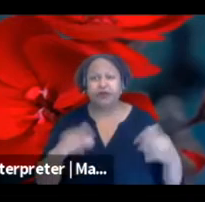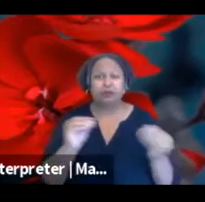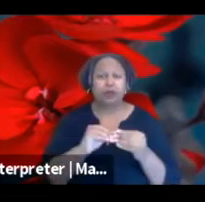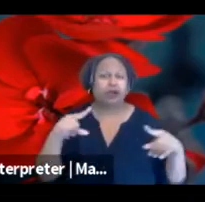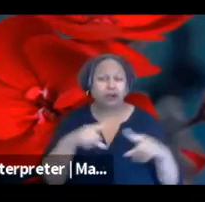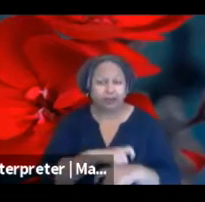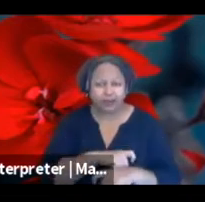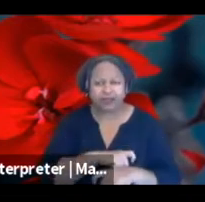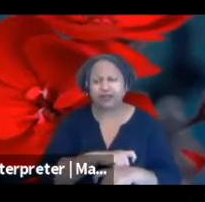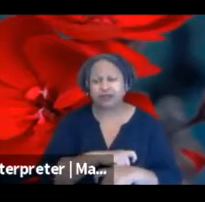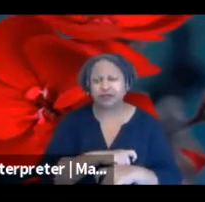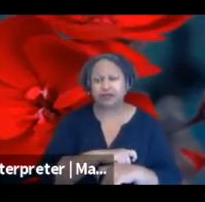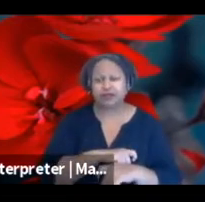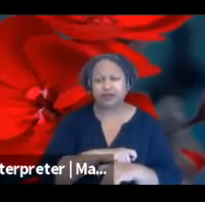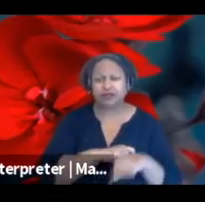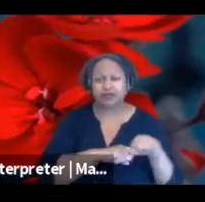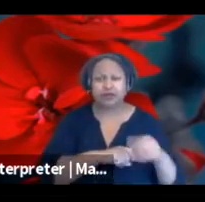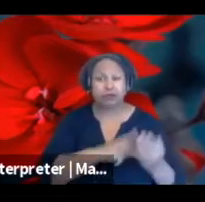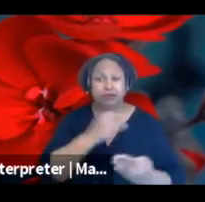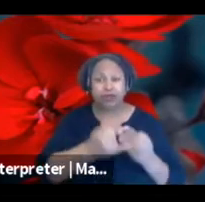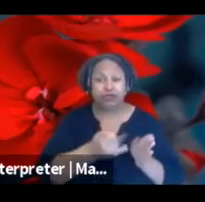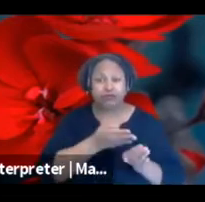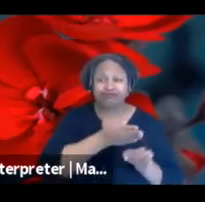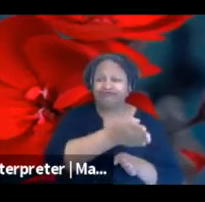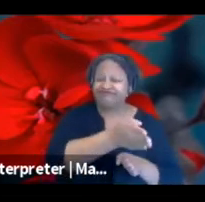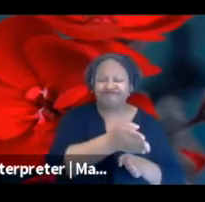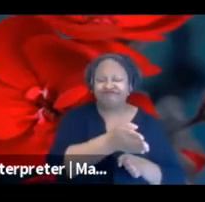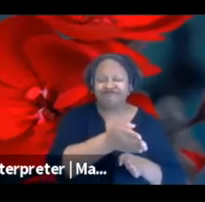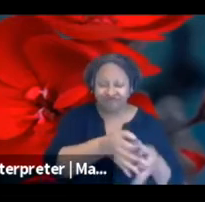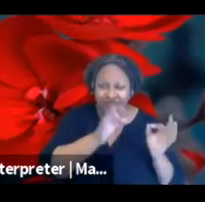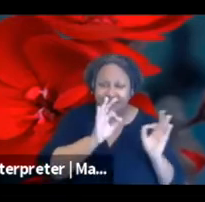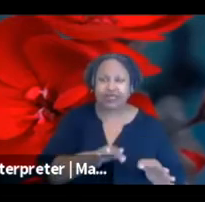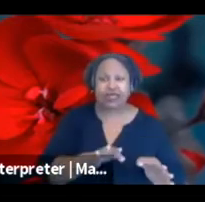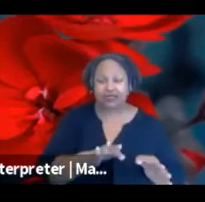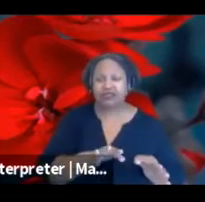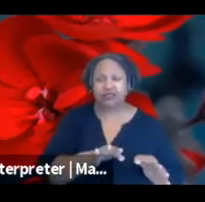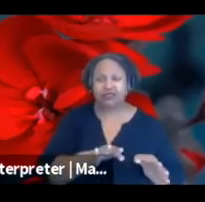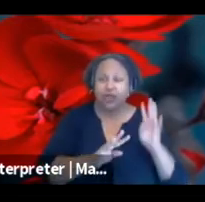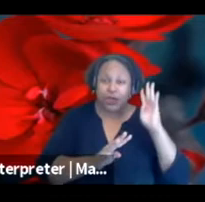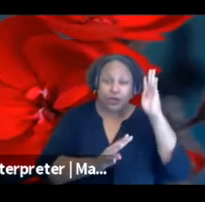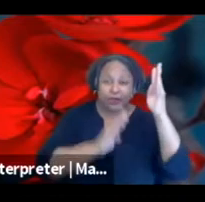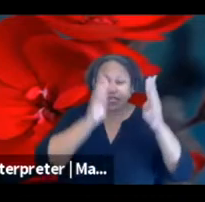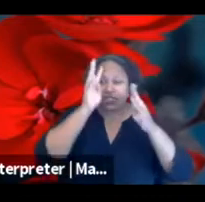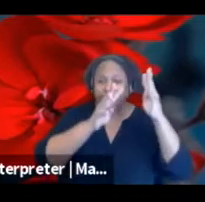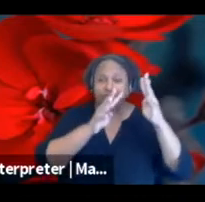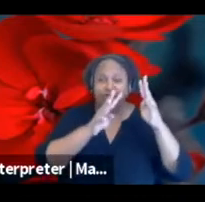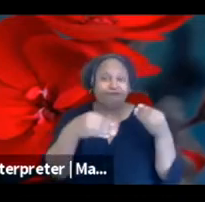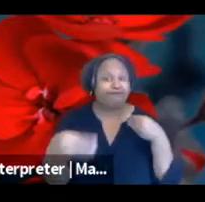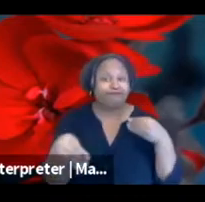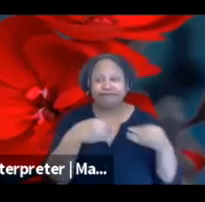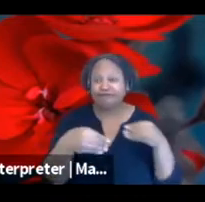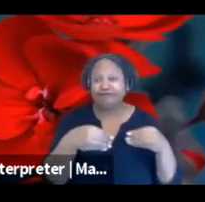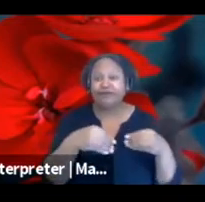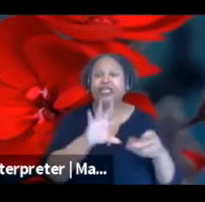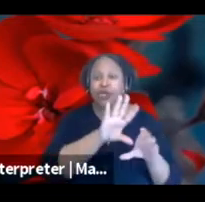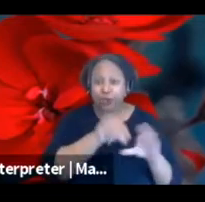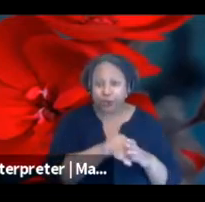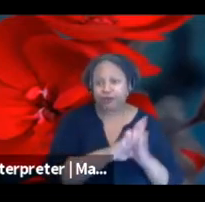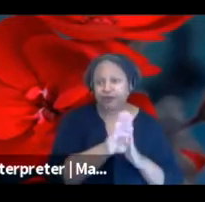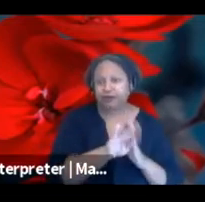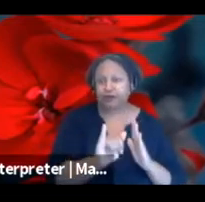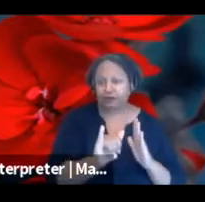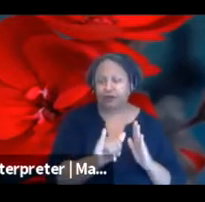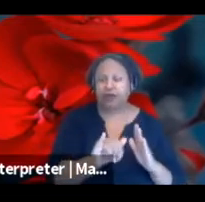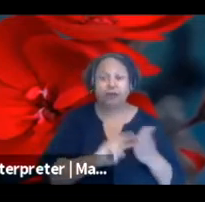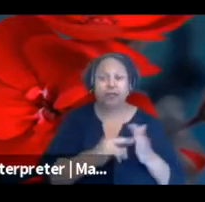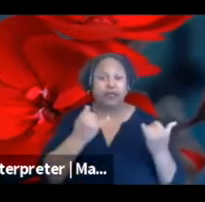this project stream, we decided to actually just open up creation to include development. So now artists